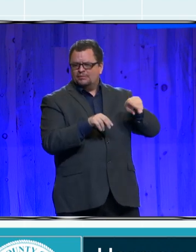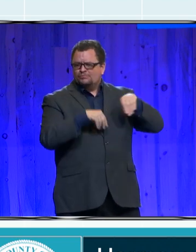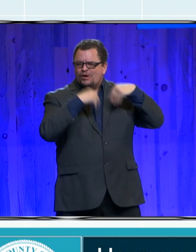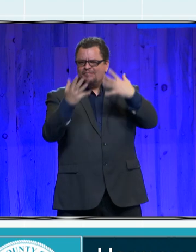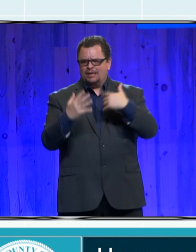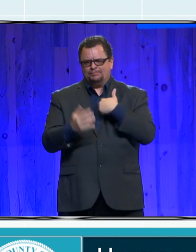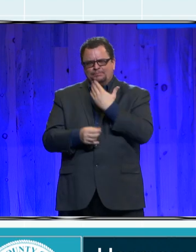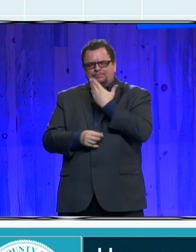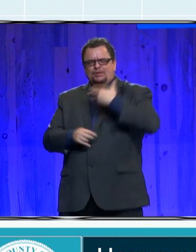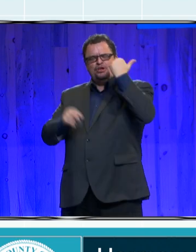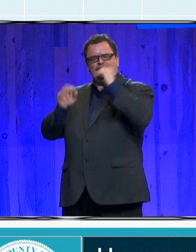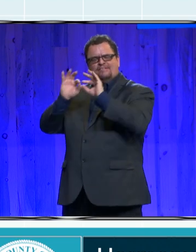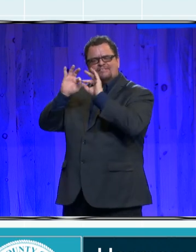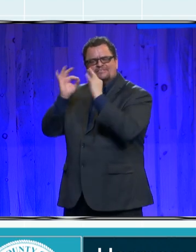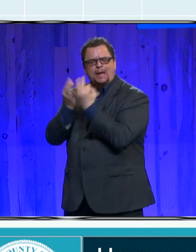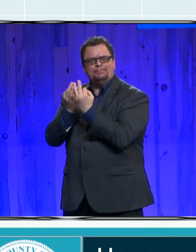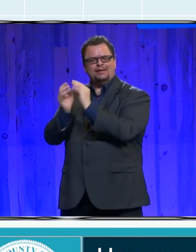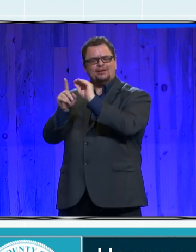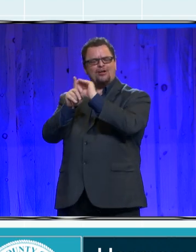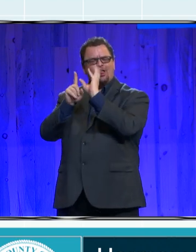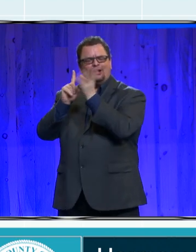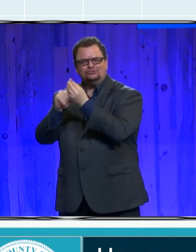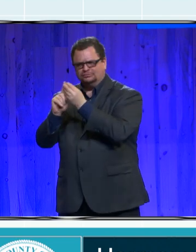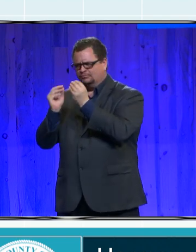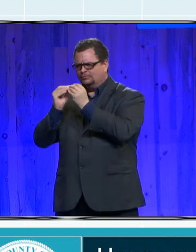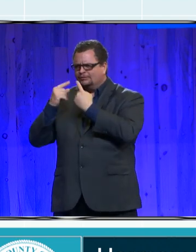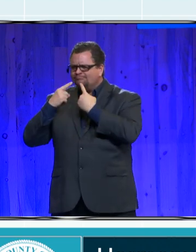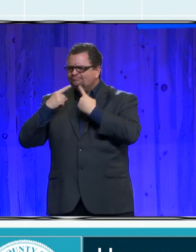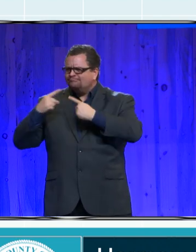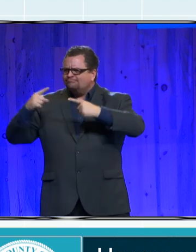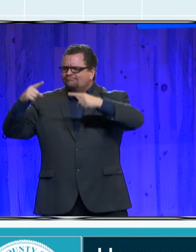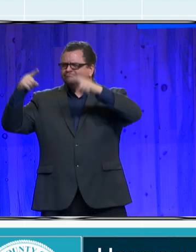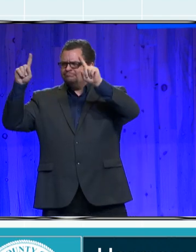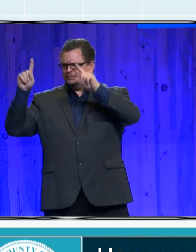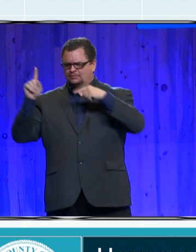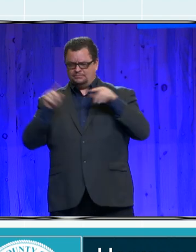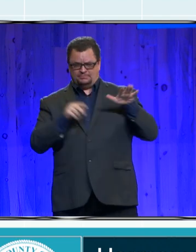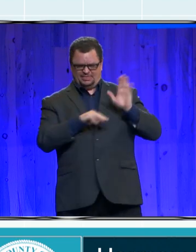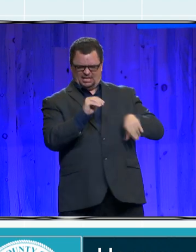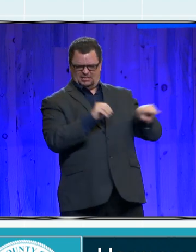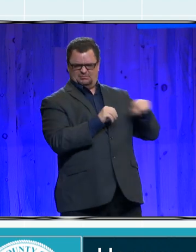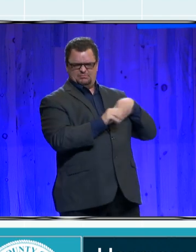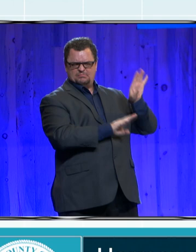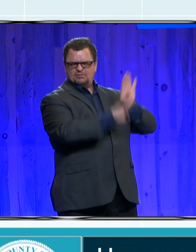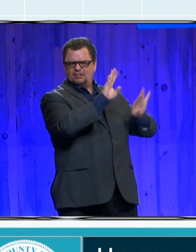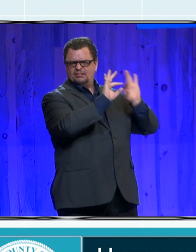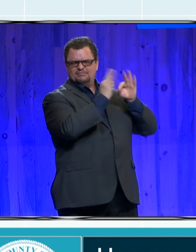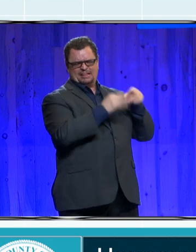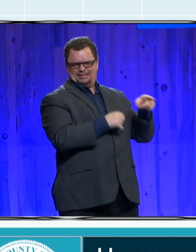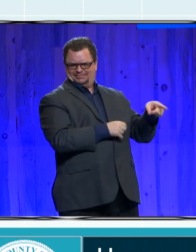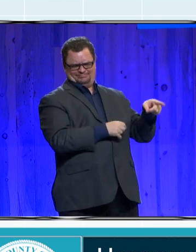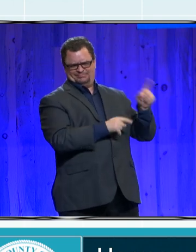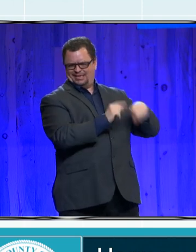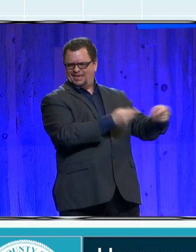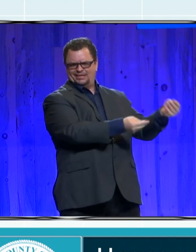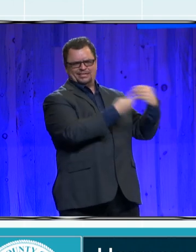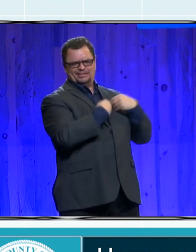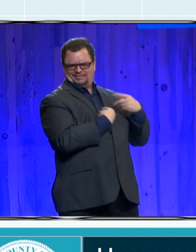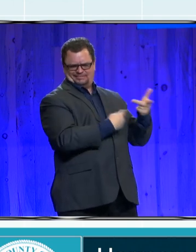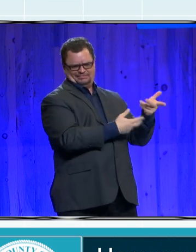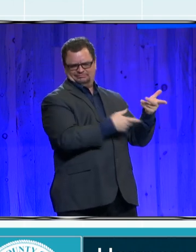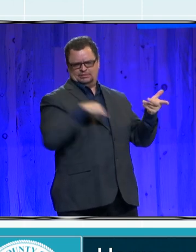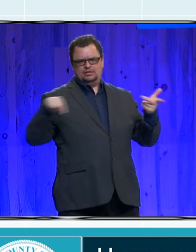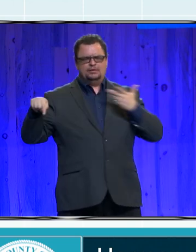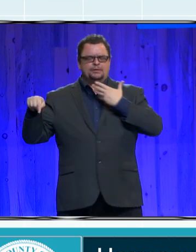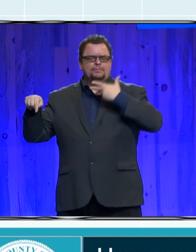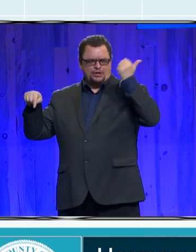and other opportunities that my biological family couldn't afford me. Indeed, it was not the most ideal situation to